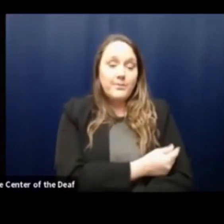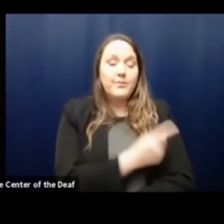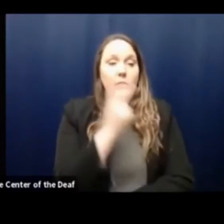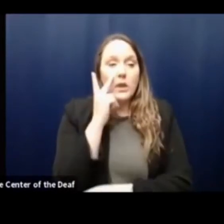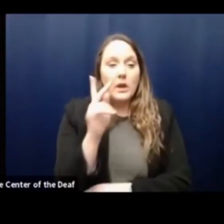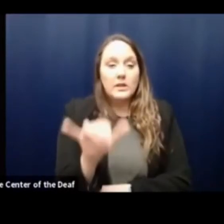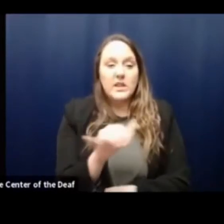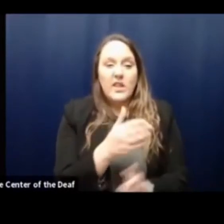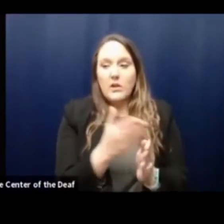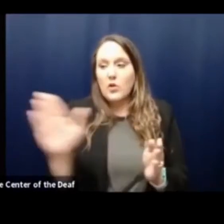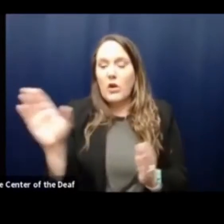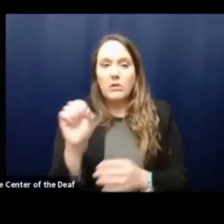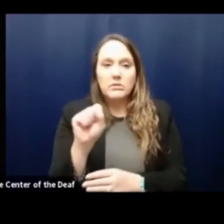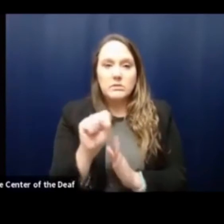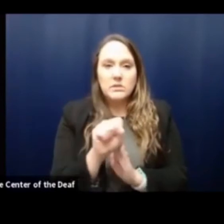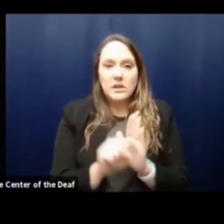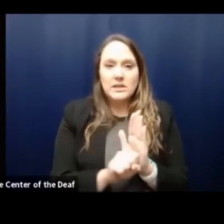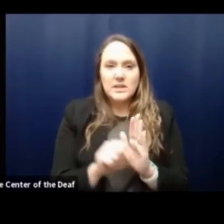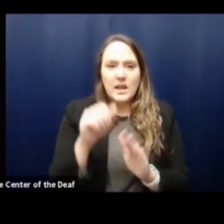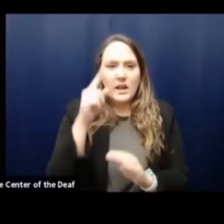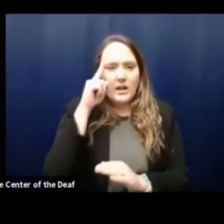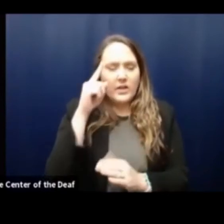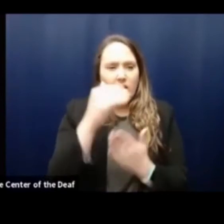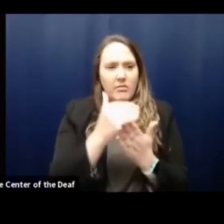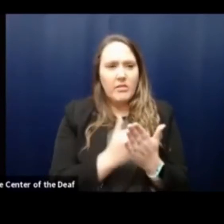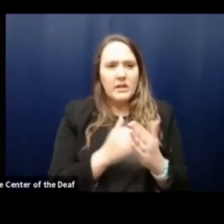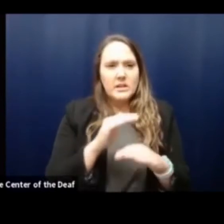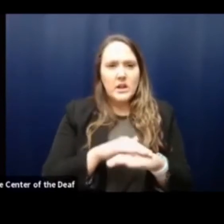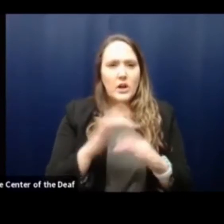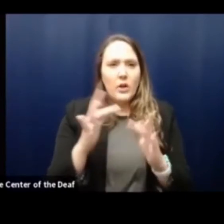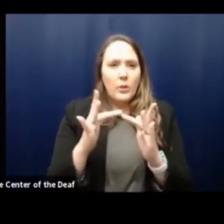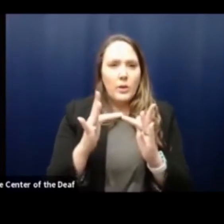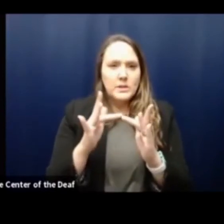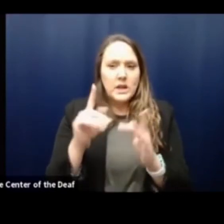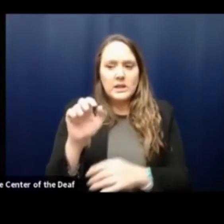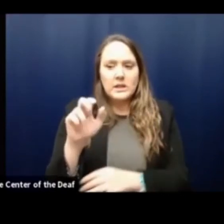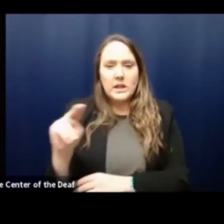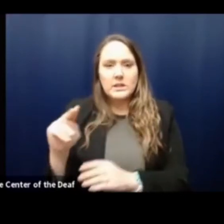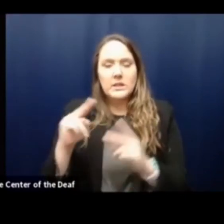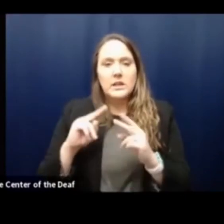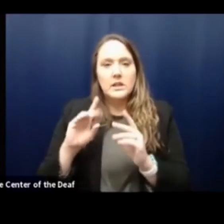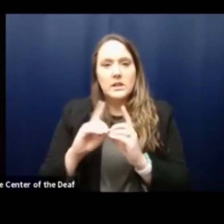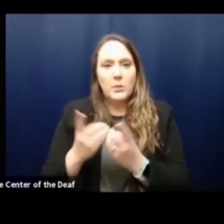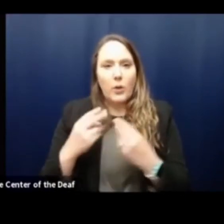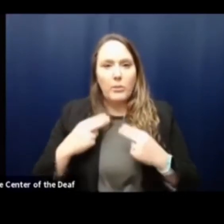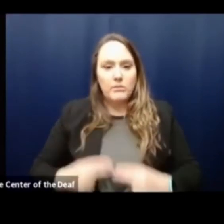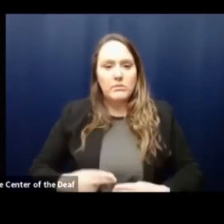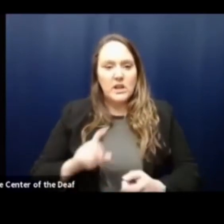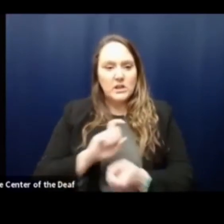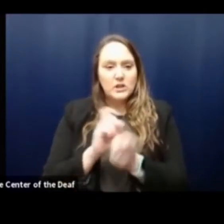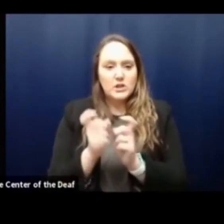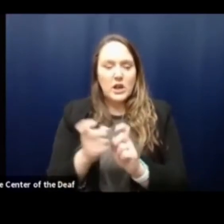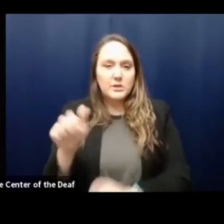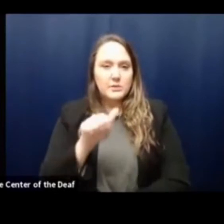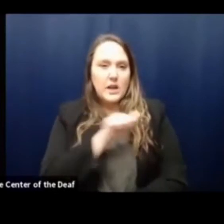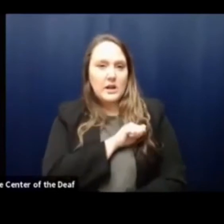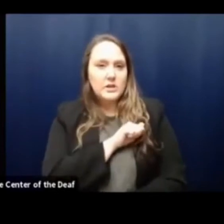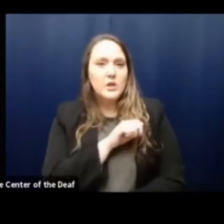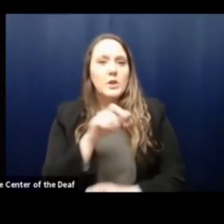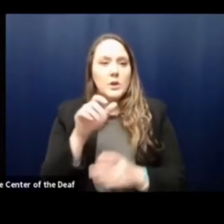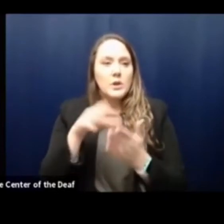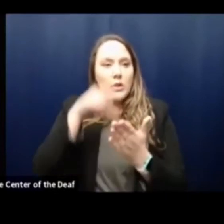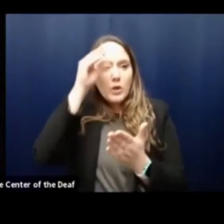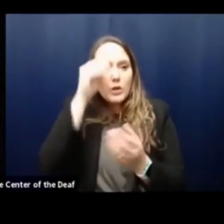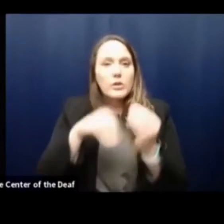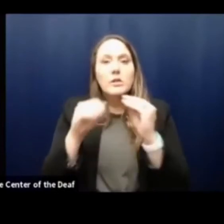across the state. think those are listed on the Tennessee Department of Health website about the change in attitude as education around the